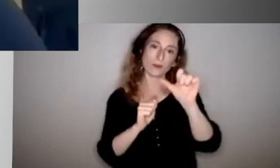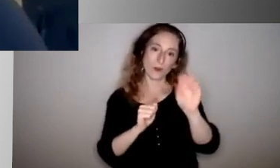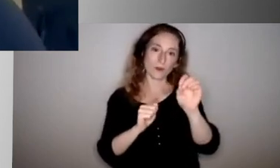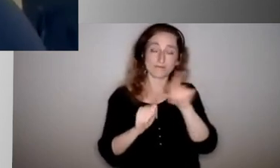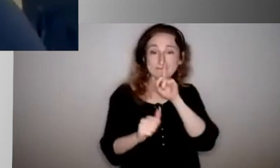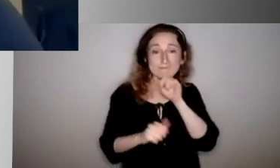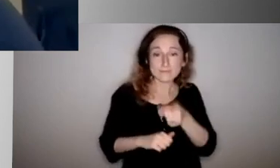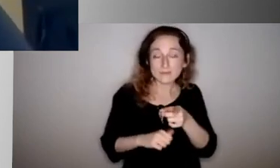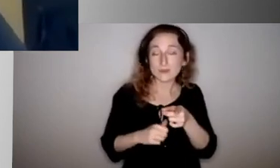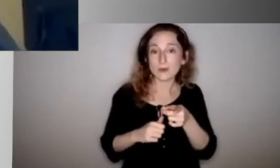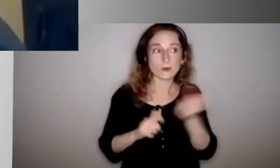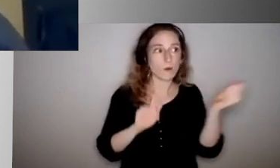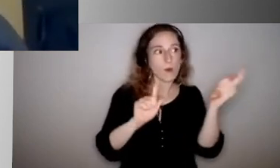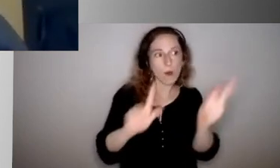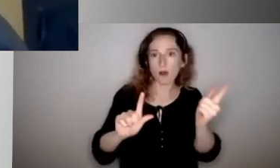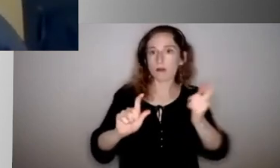kind of having those same emotions.